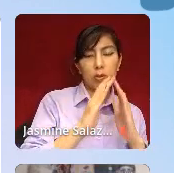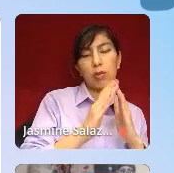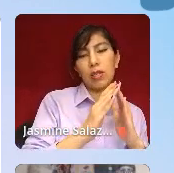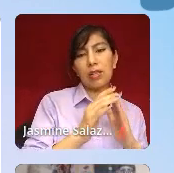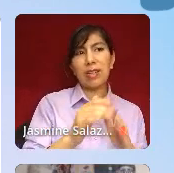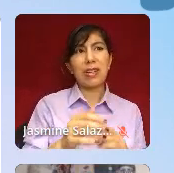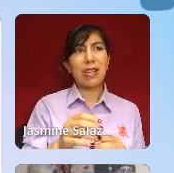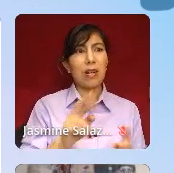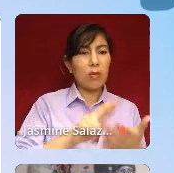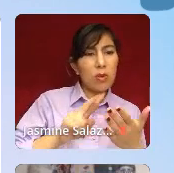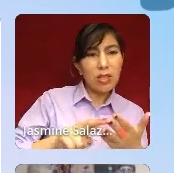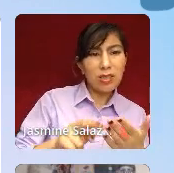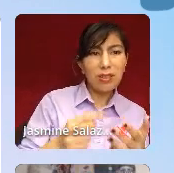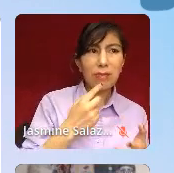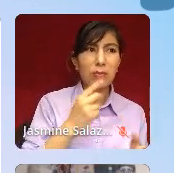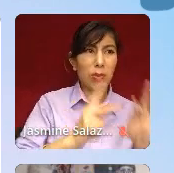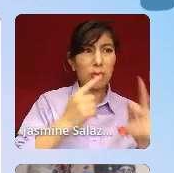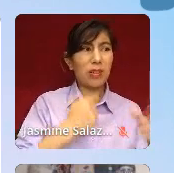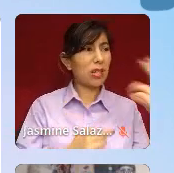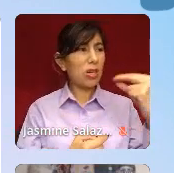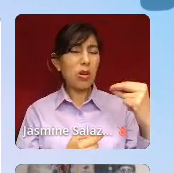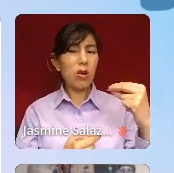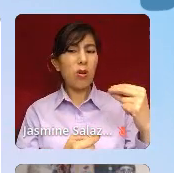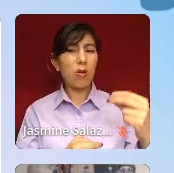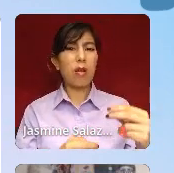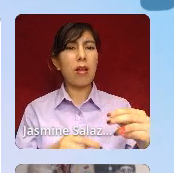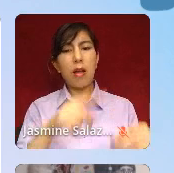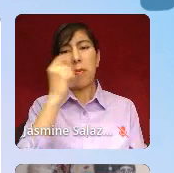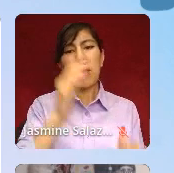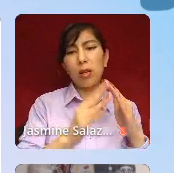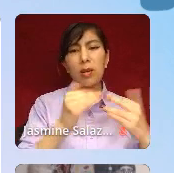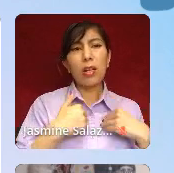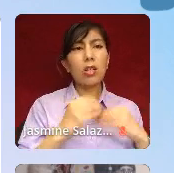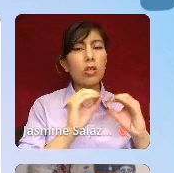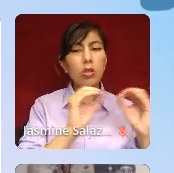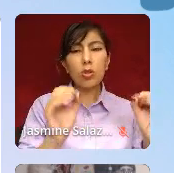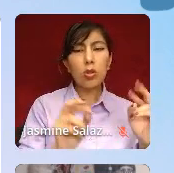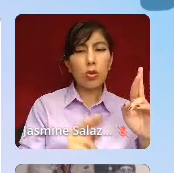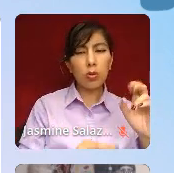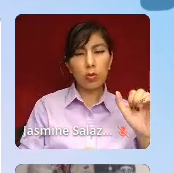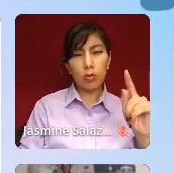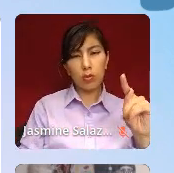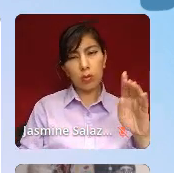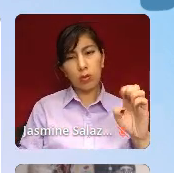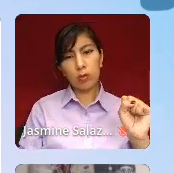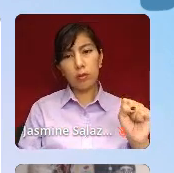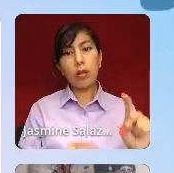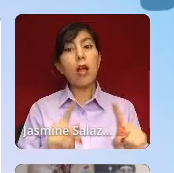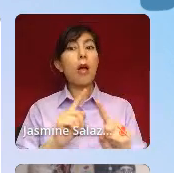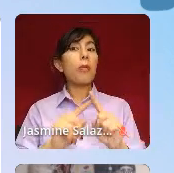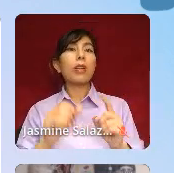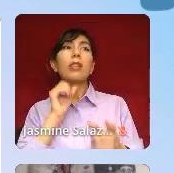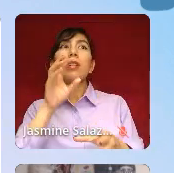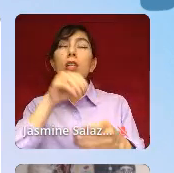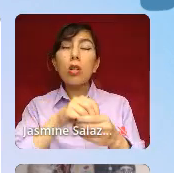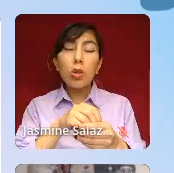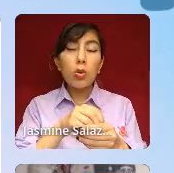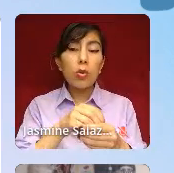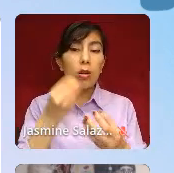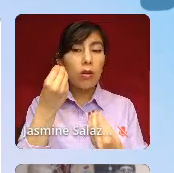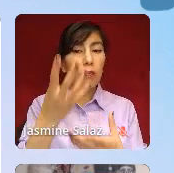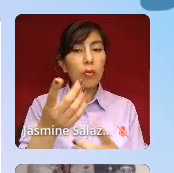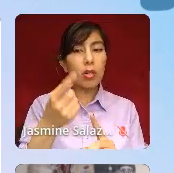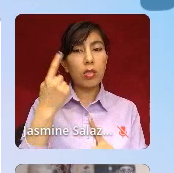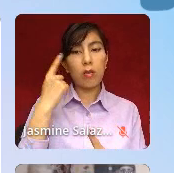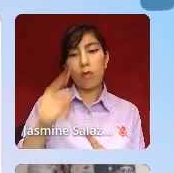really doesn't. The Black community has low rates. That also doesn't include data for suicide attempts. And Black researchers